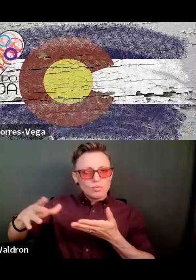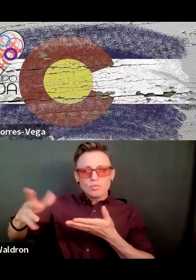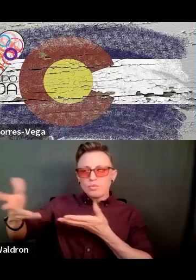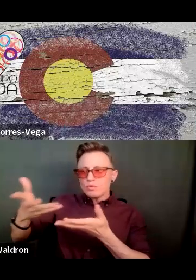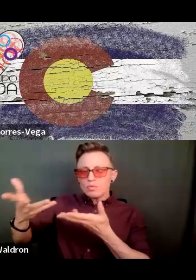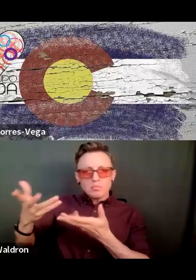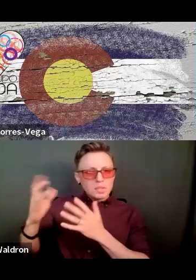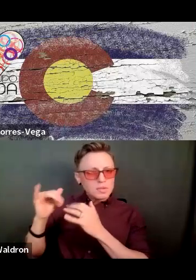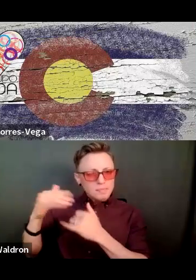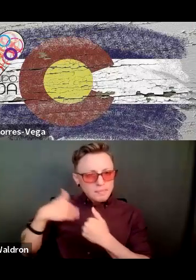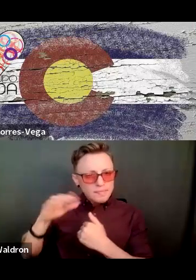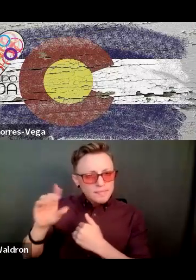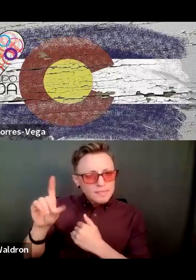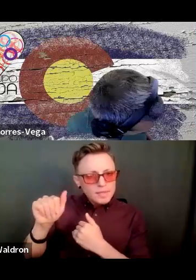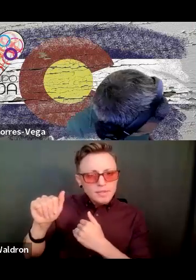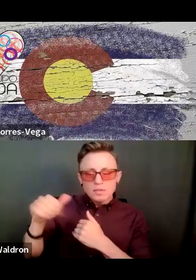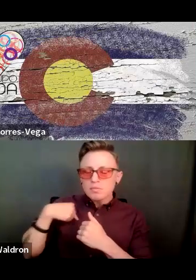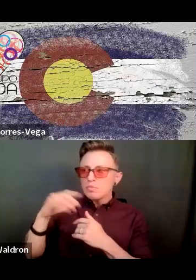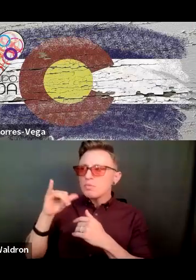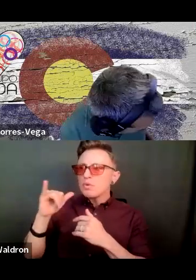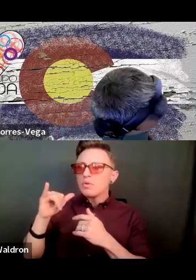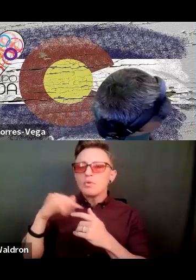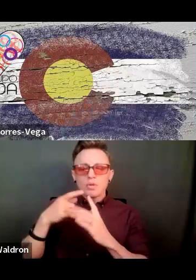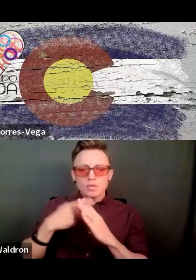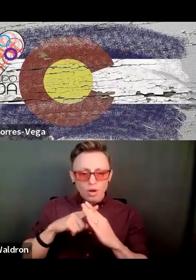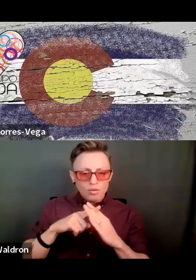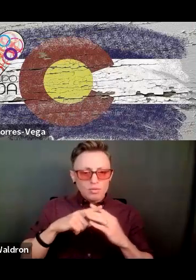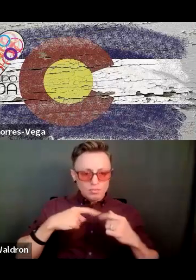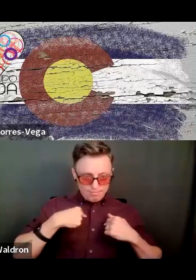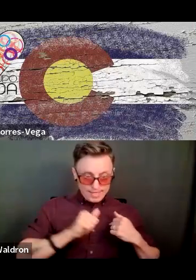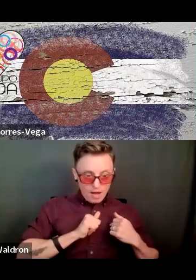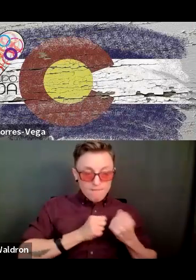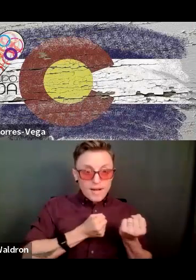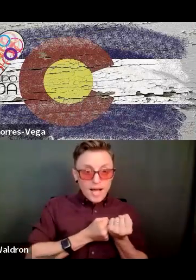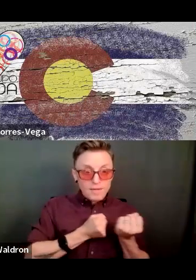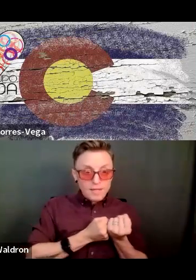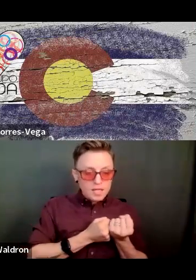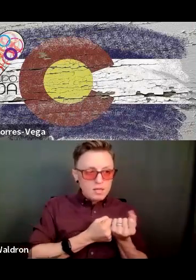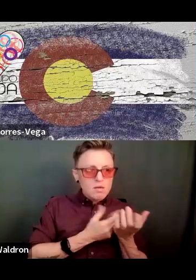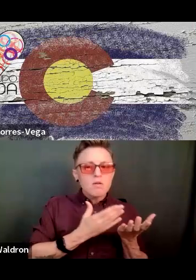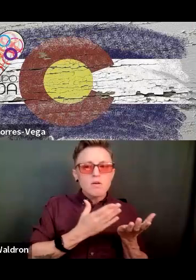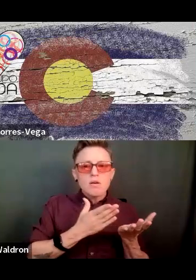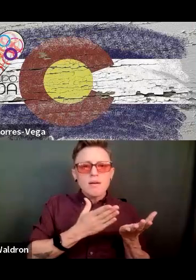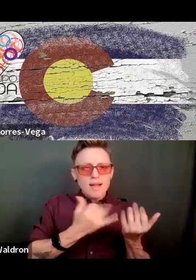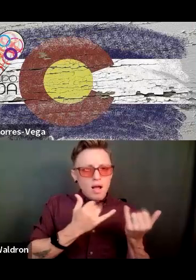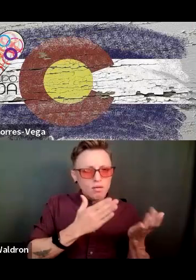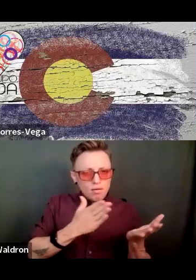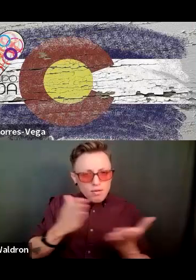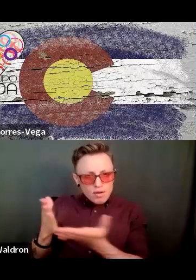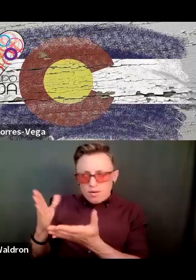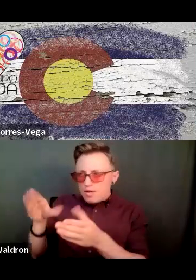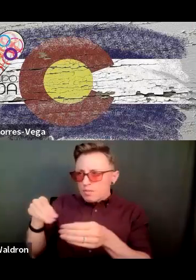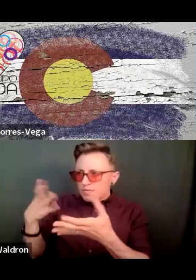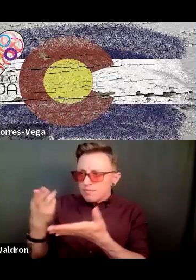disabilities. I really moved from advocating for myself to doing what I can to provide resources and